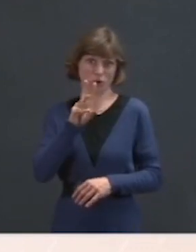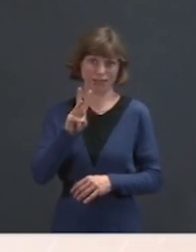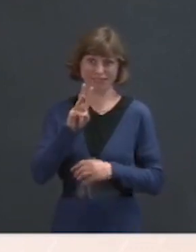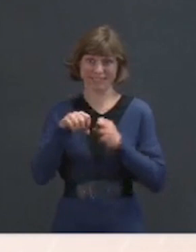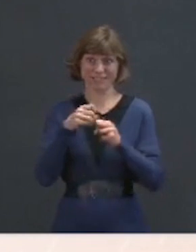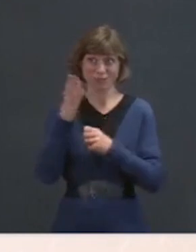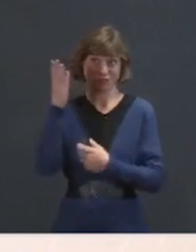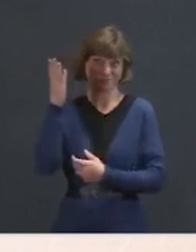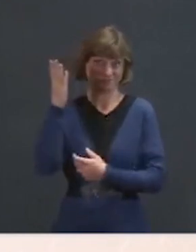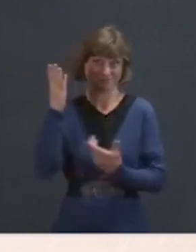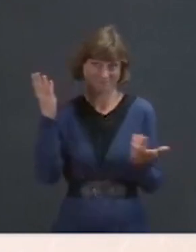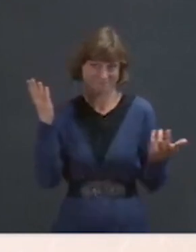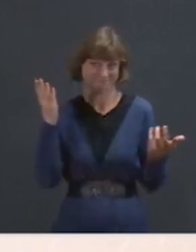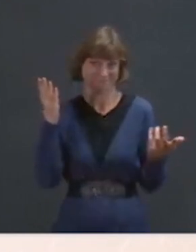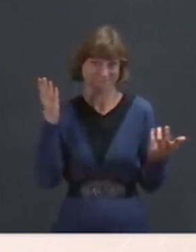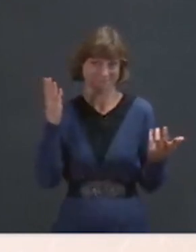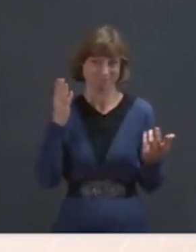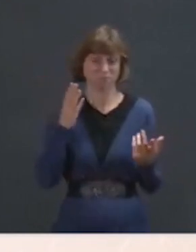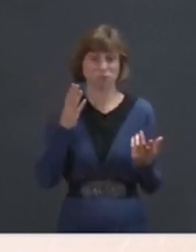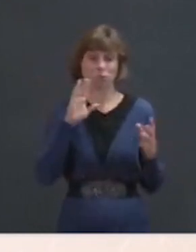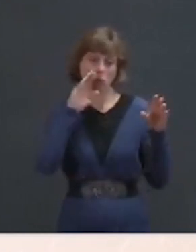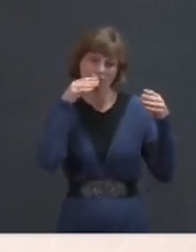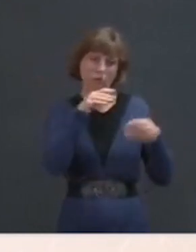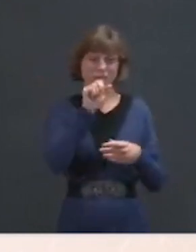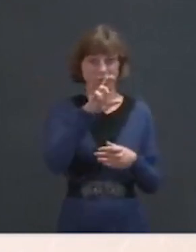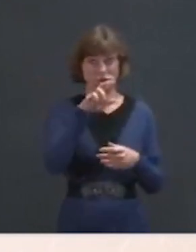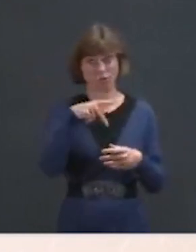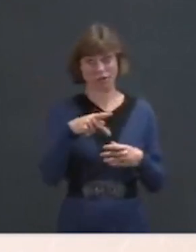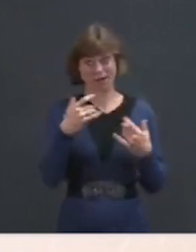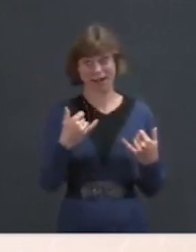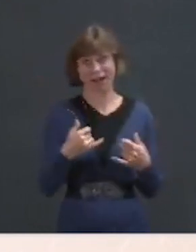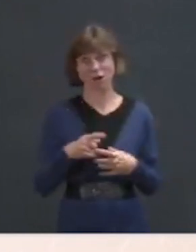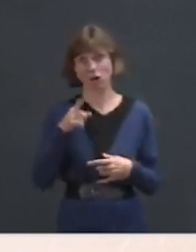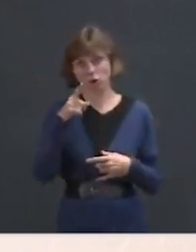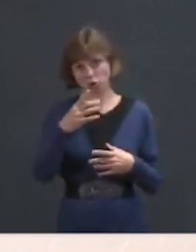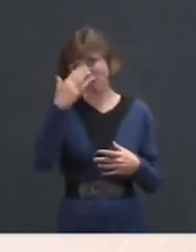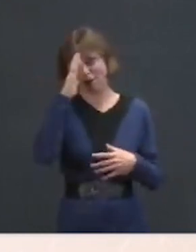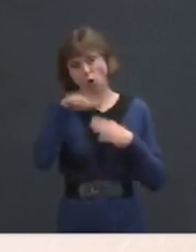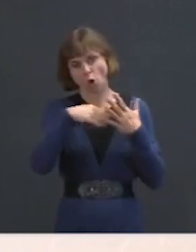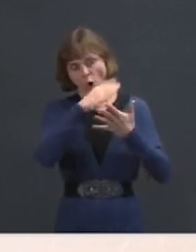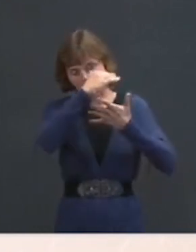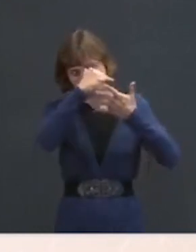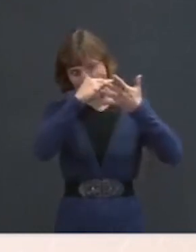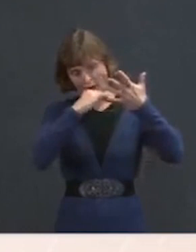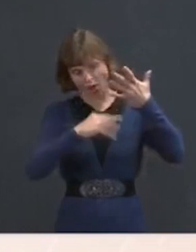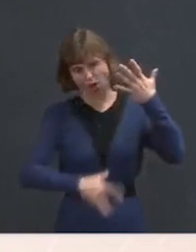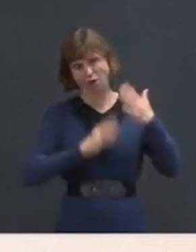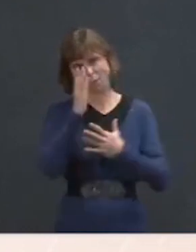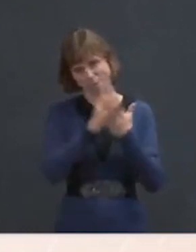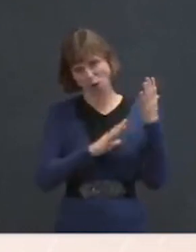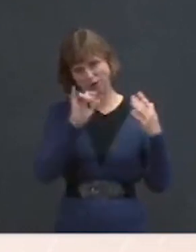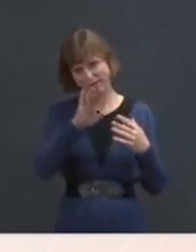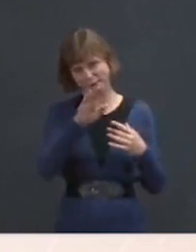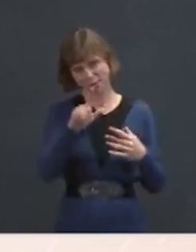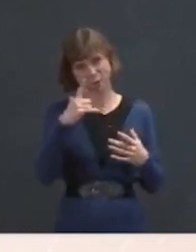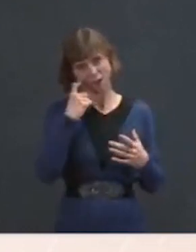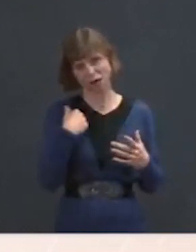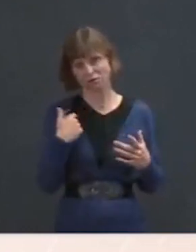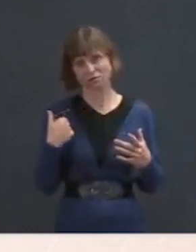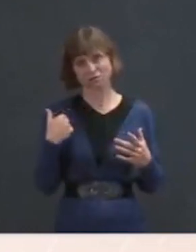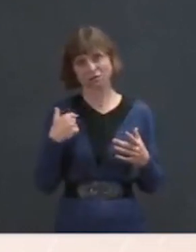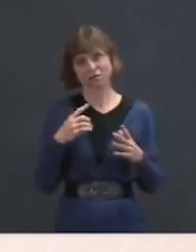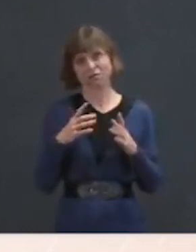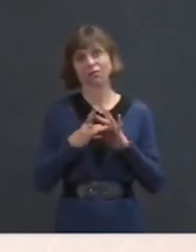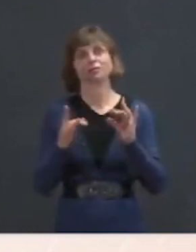focus right now is on the American Rescue Plan. You're familiar with all the components of that bill because we talk about it constantly from here, but